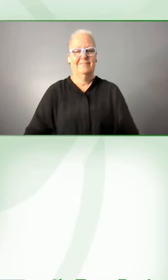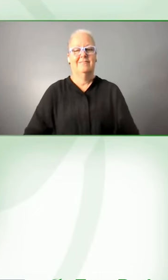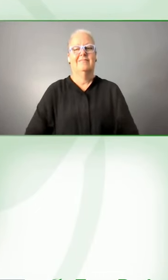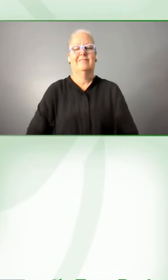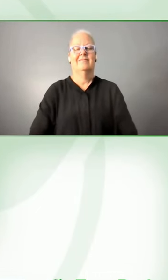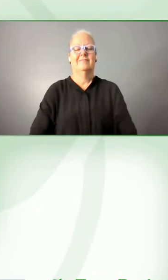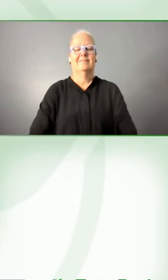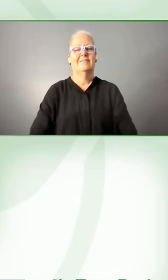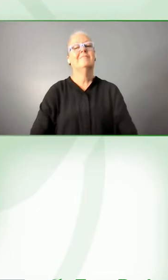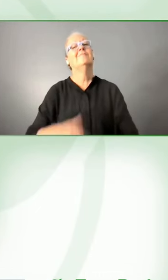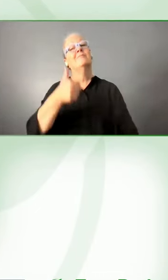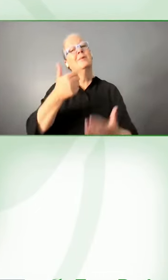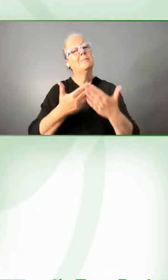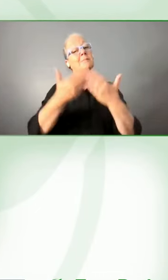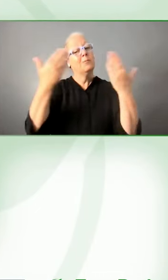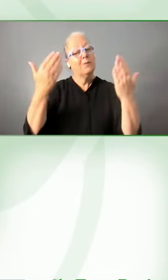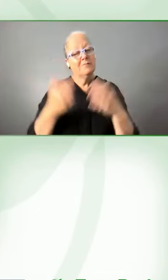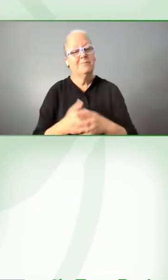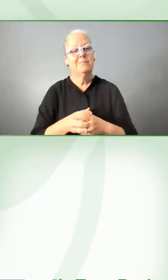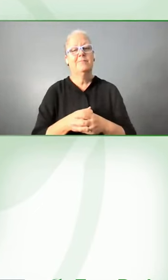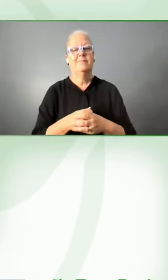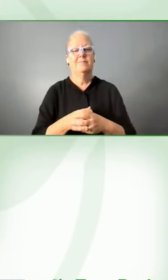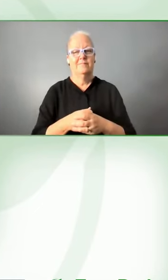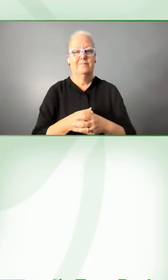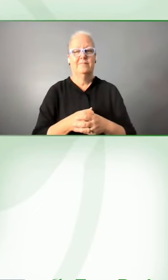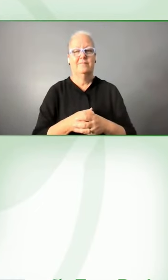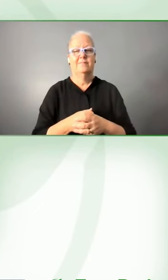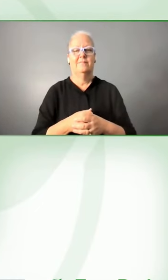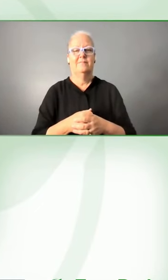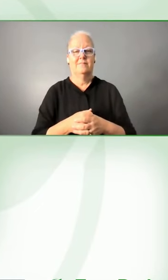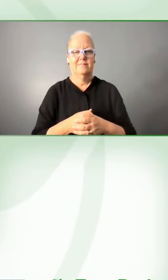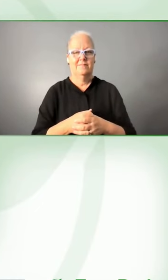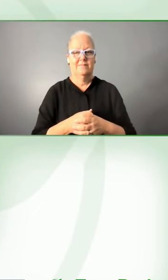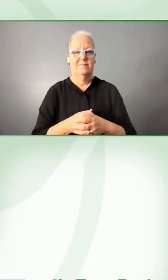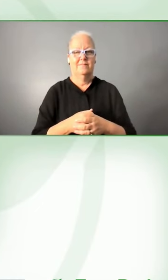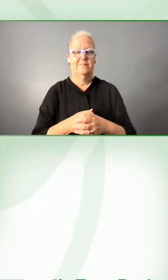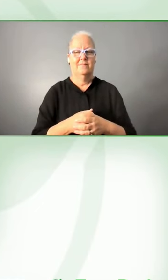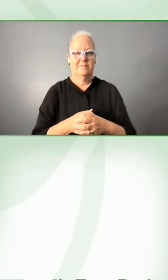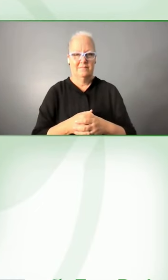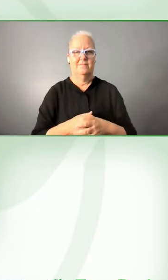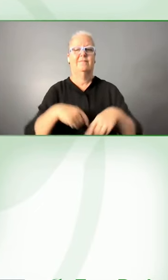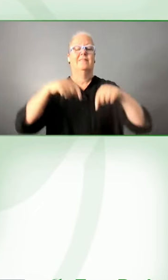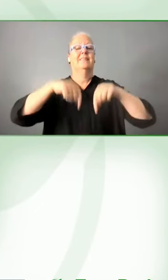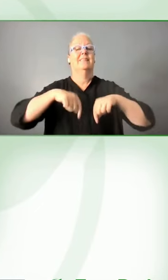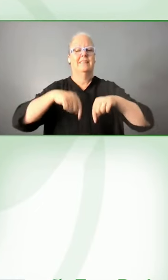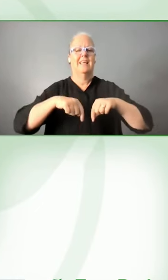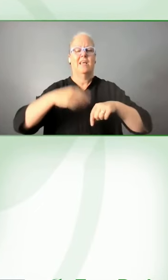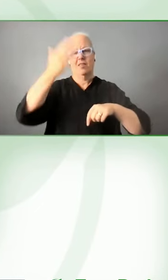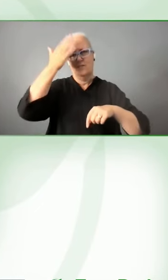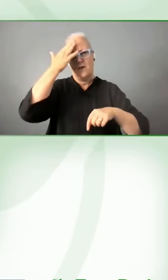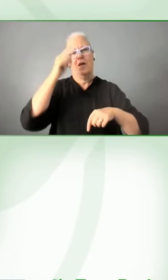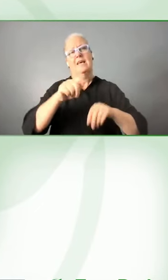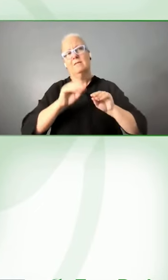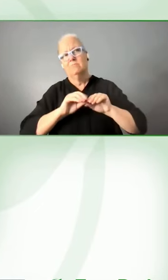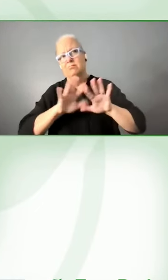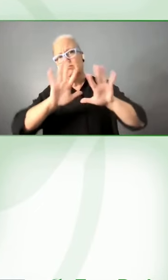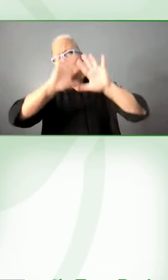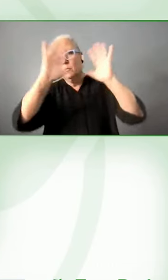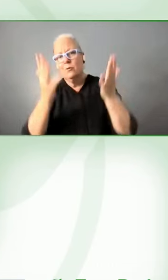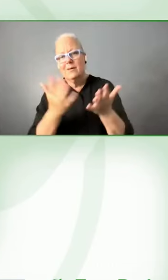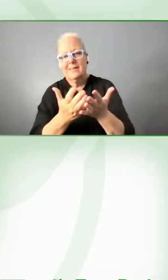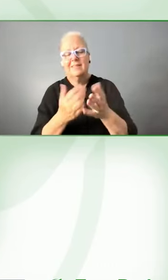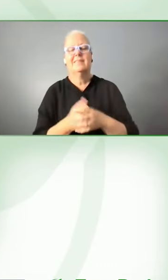morning ladies and gentlemen i know that your project conference is broadcasted all over the world so some of you watched the